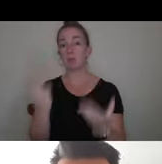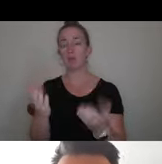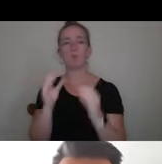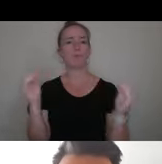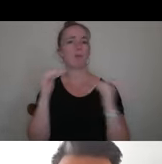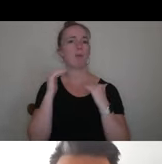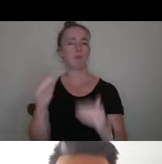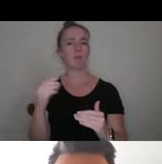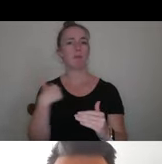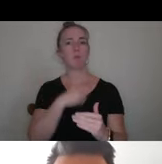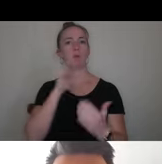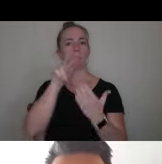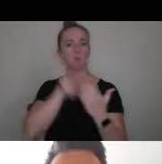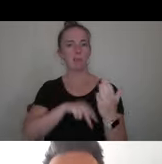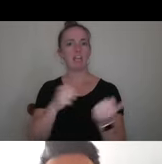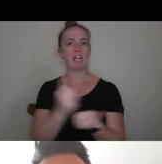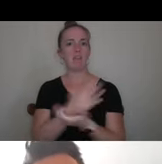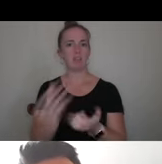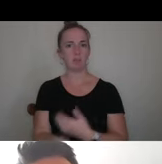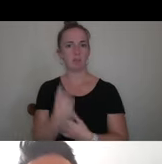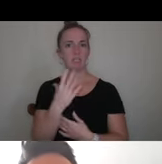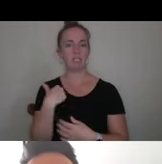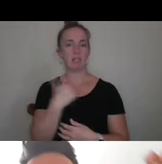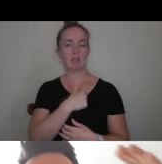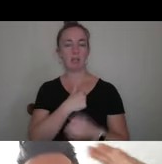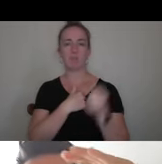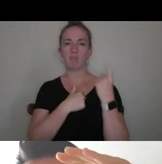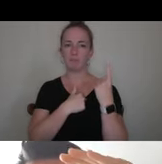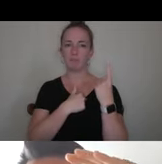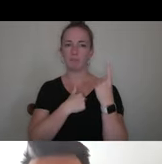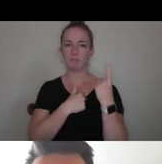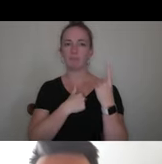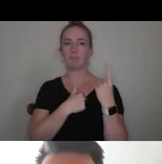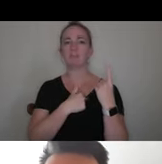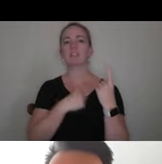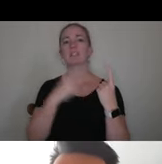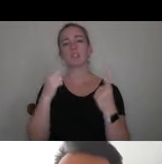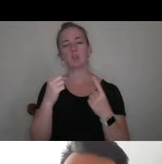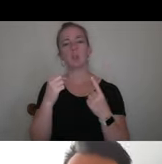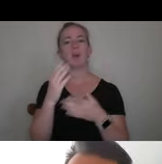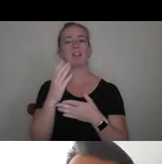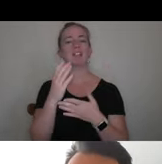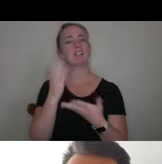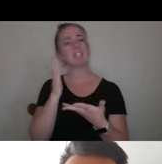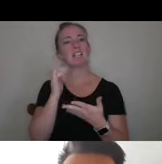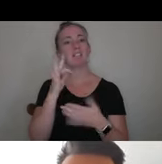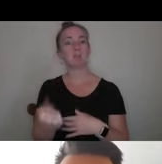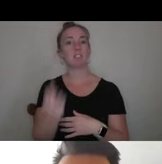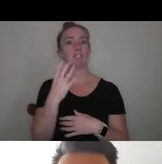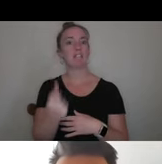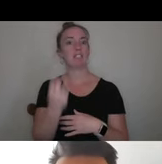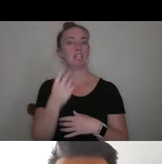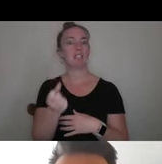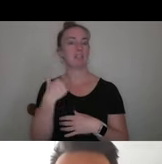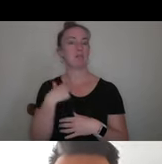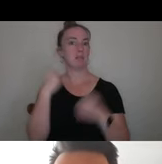us. We will read everything you send us, but you do kind of reach a plateau at a point where if you are getting lots of people